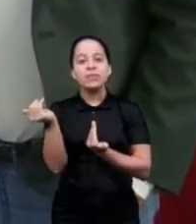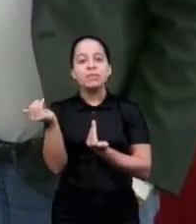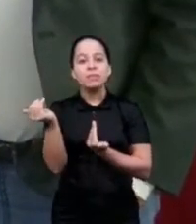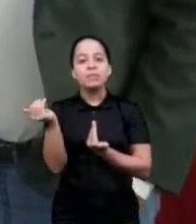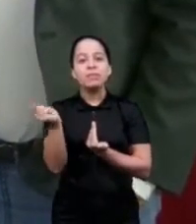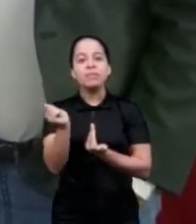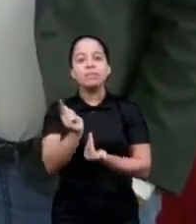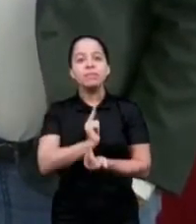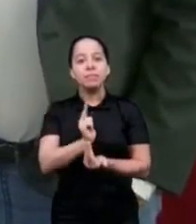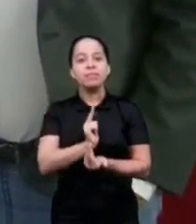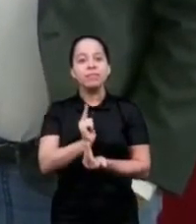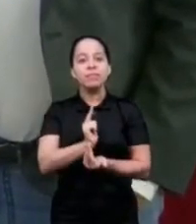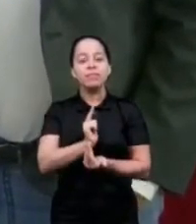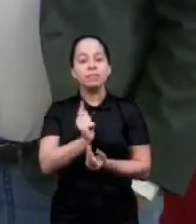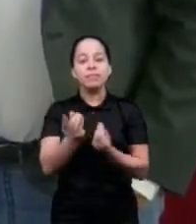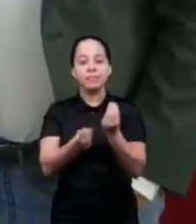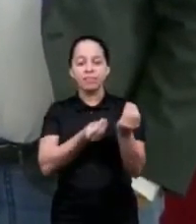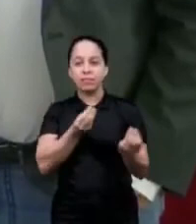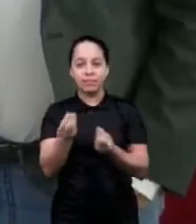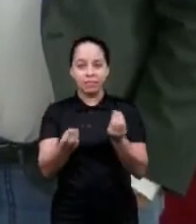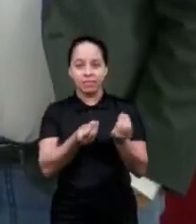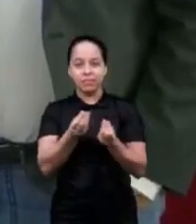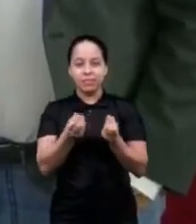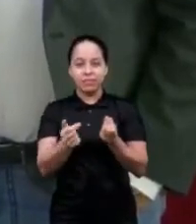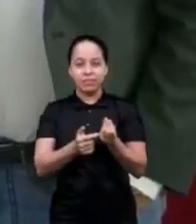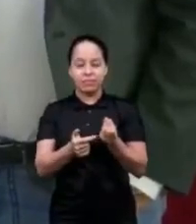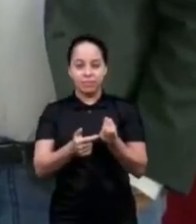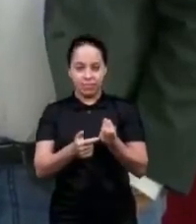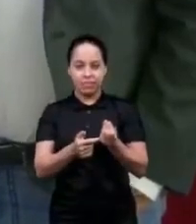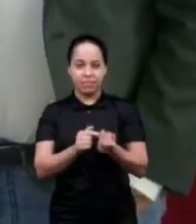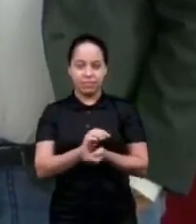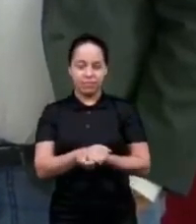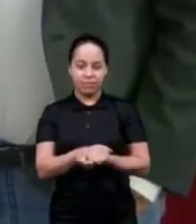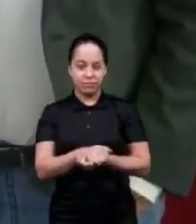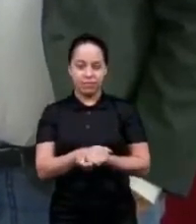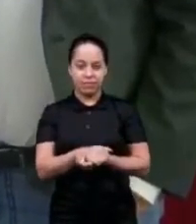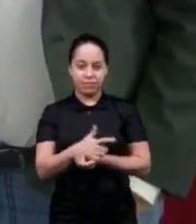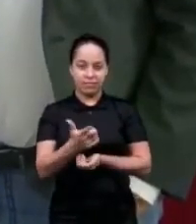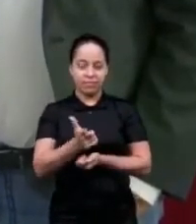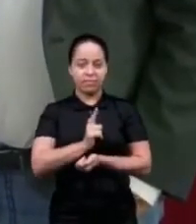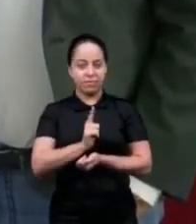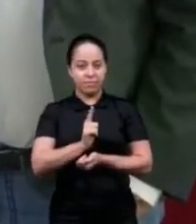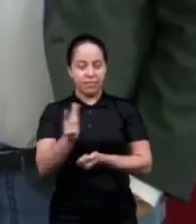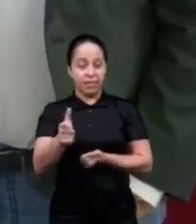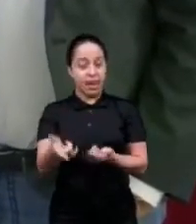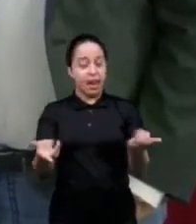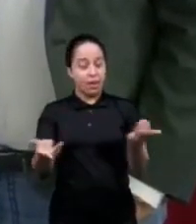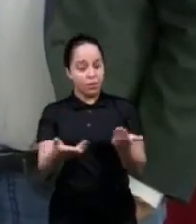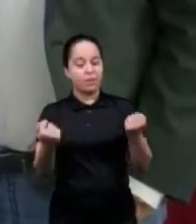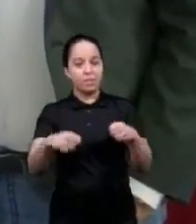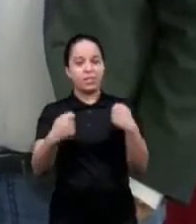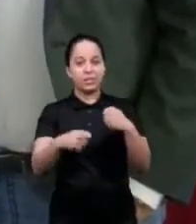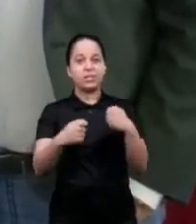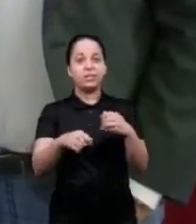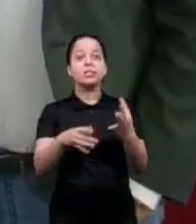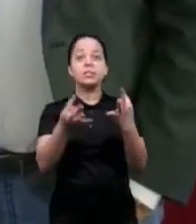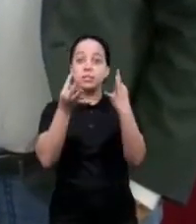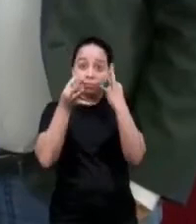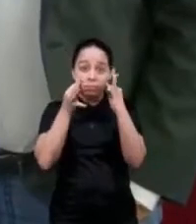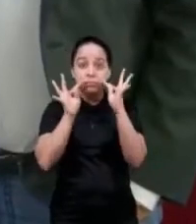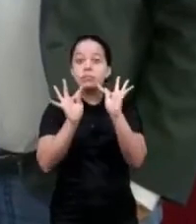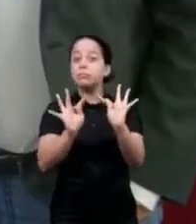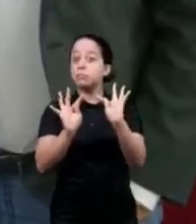with many things they don't aren't able to produce faith in this moment you need a testimony